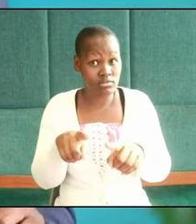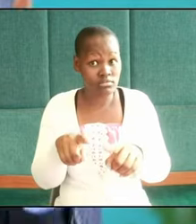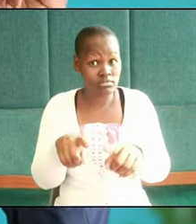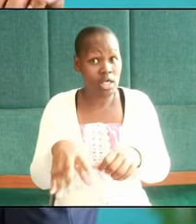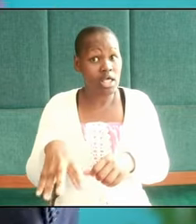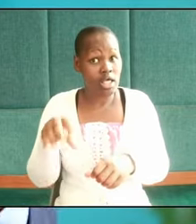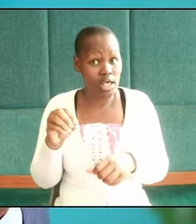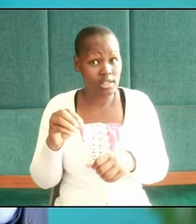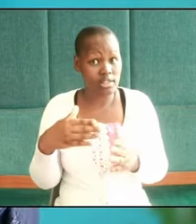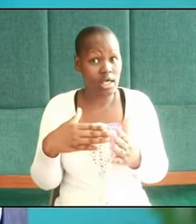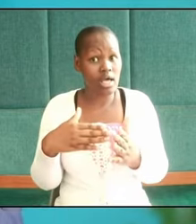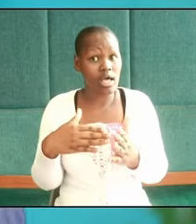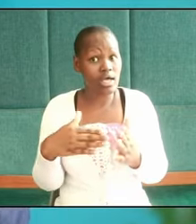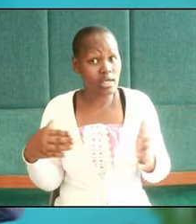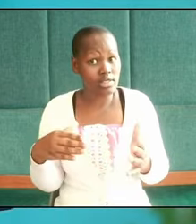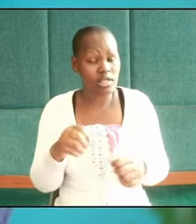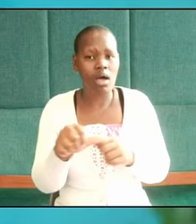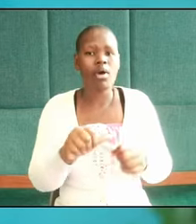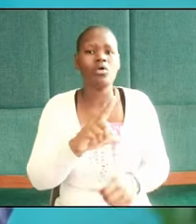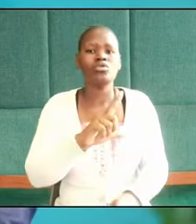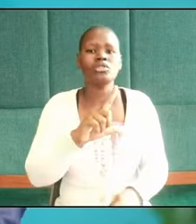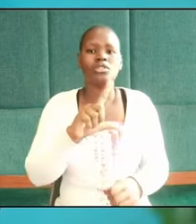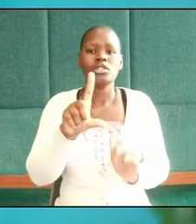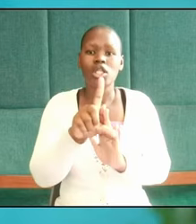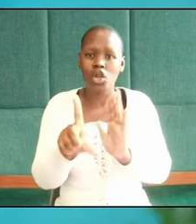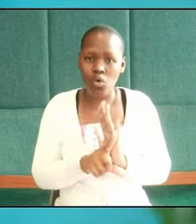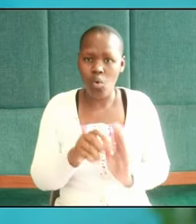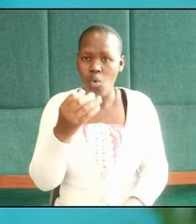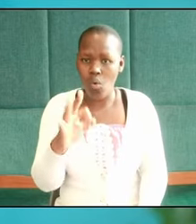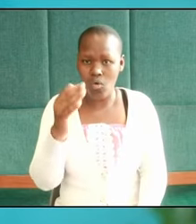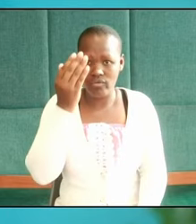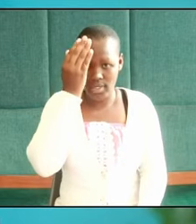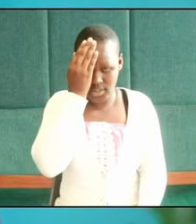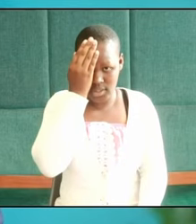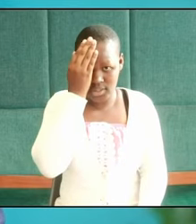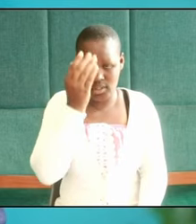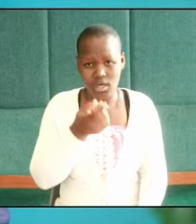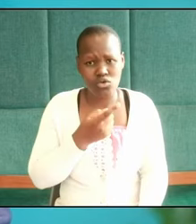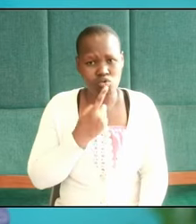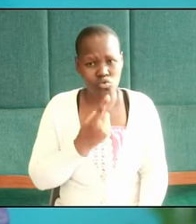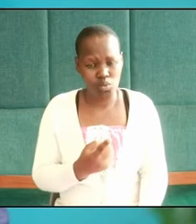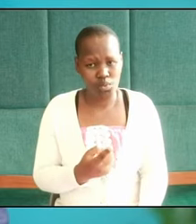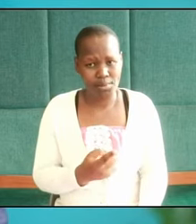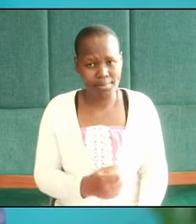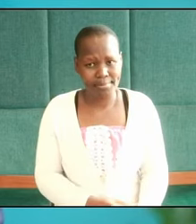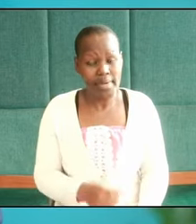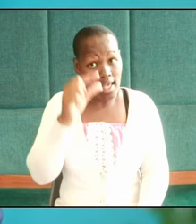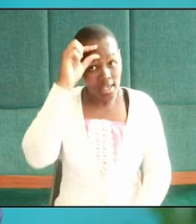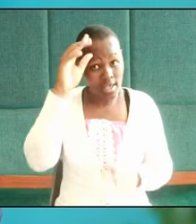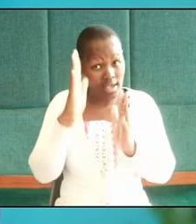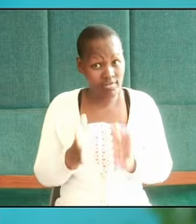him concerning the law of his God. So these